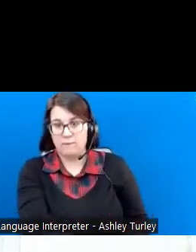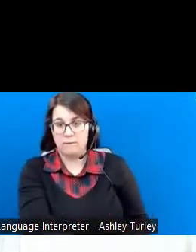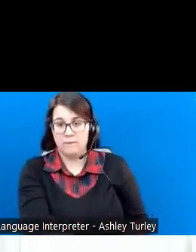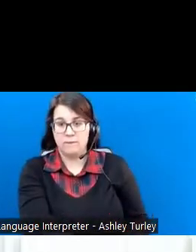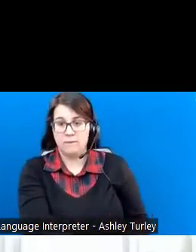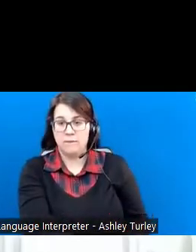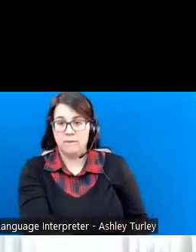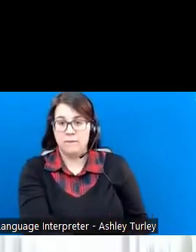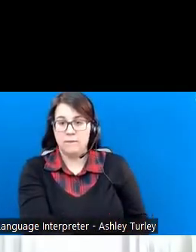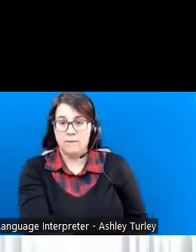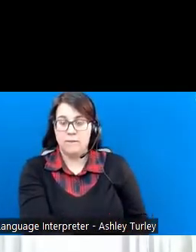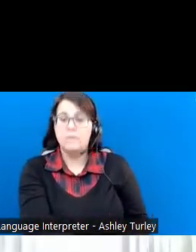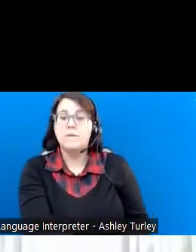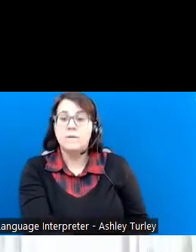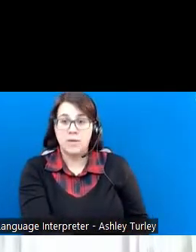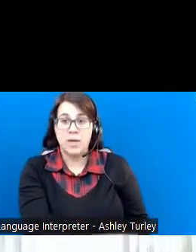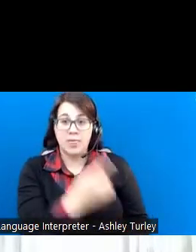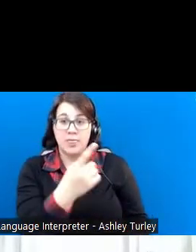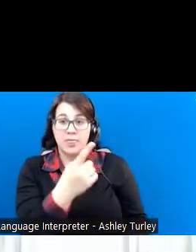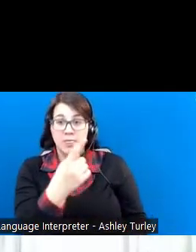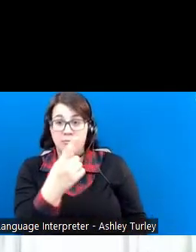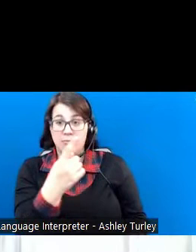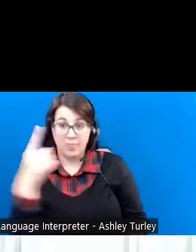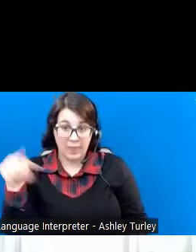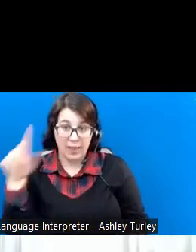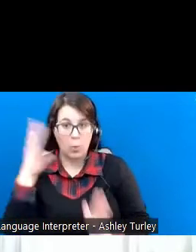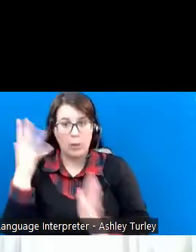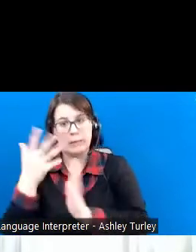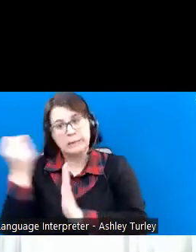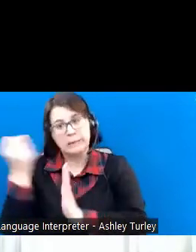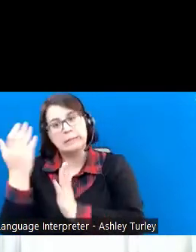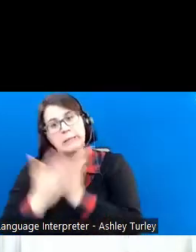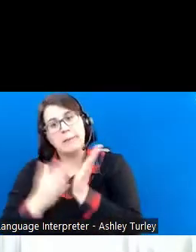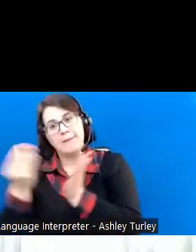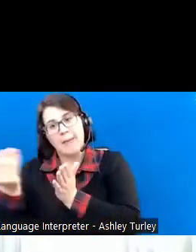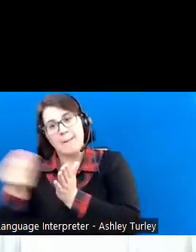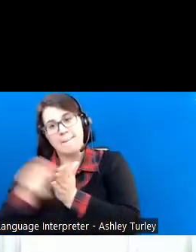of your food and shelter monies.